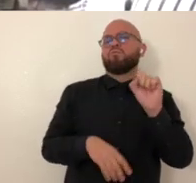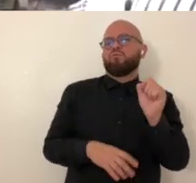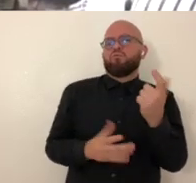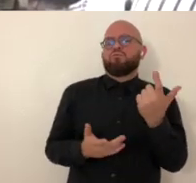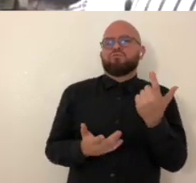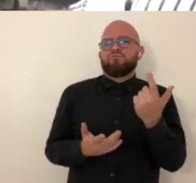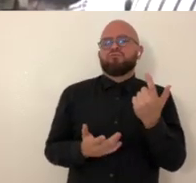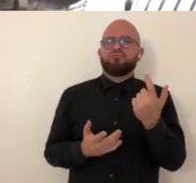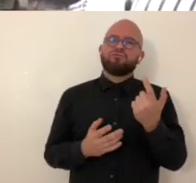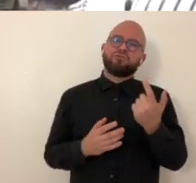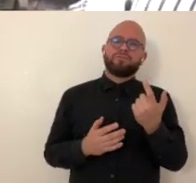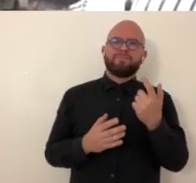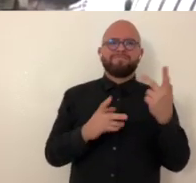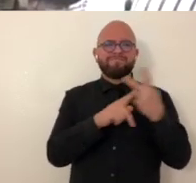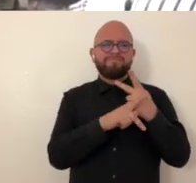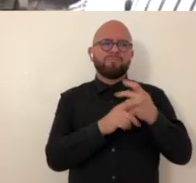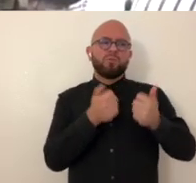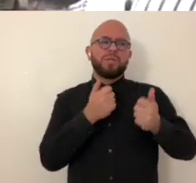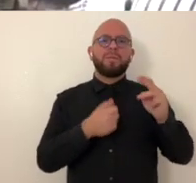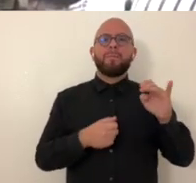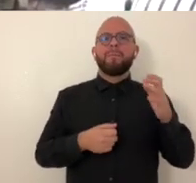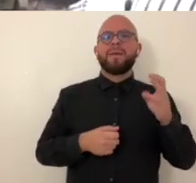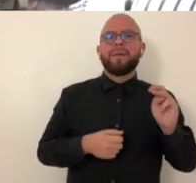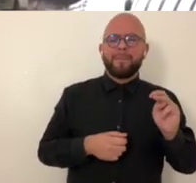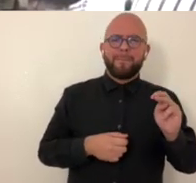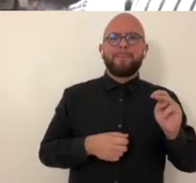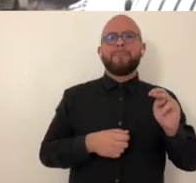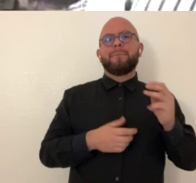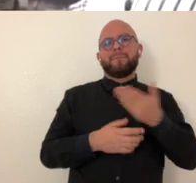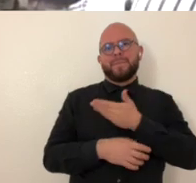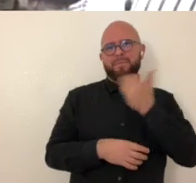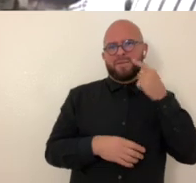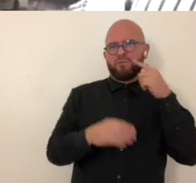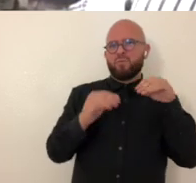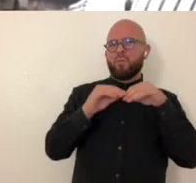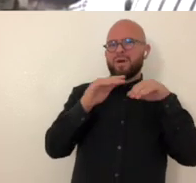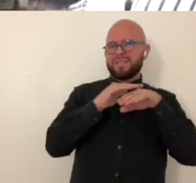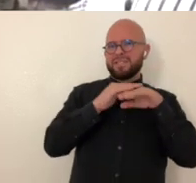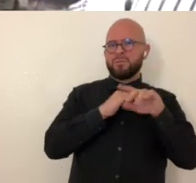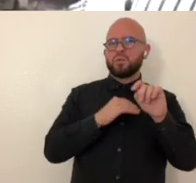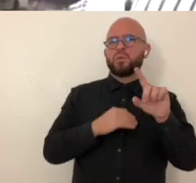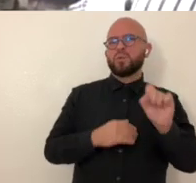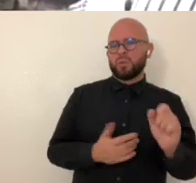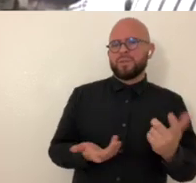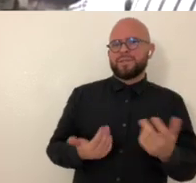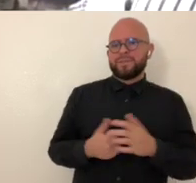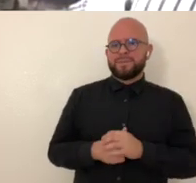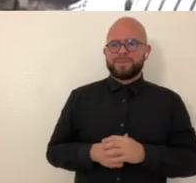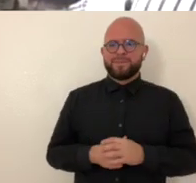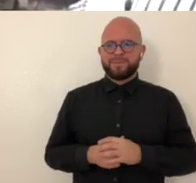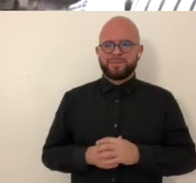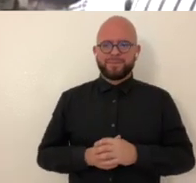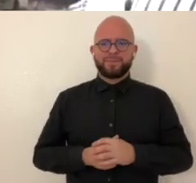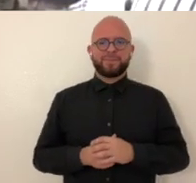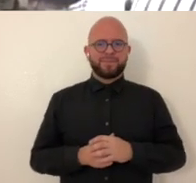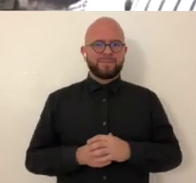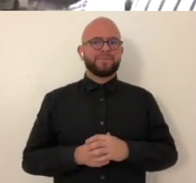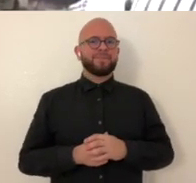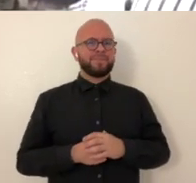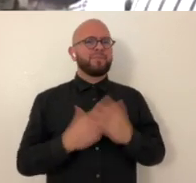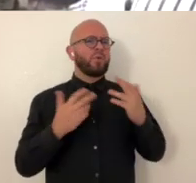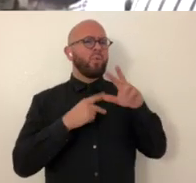i'm trying to experiment with the digital tools trying to find the right medium that is the foundation to really make those digital tools accessible